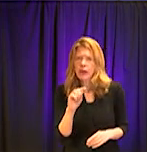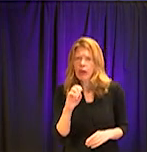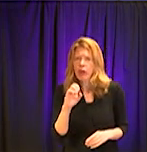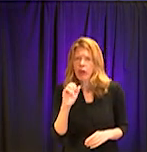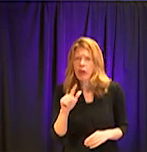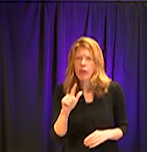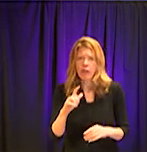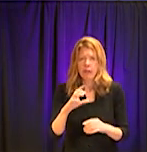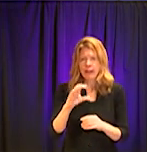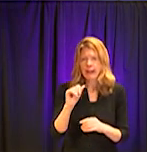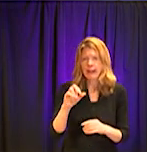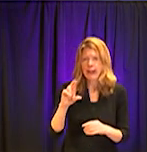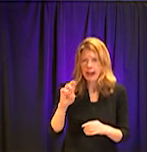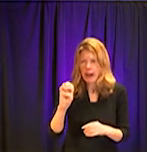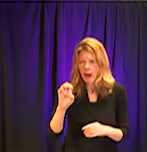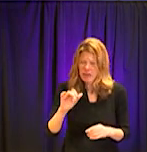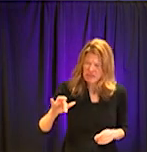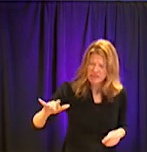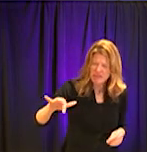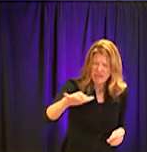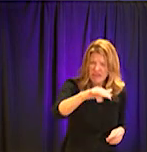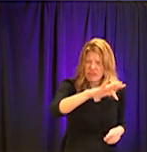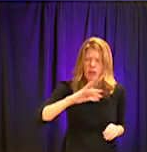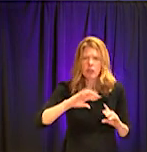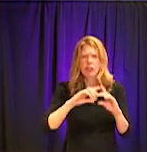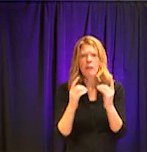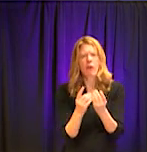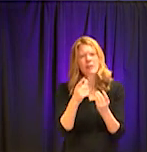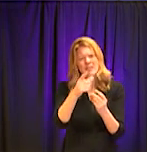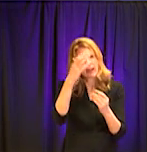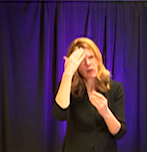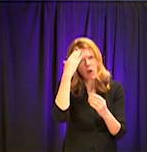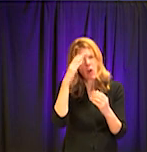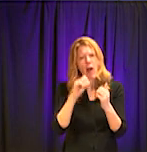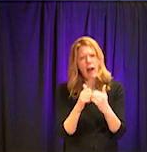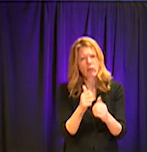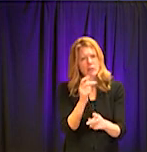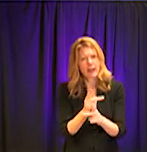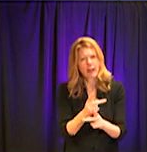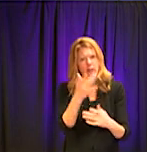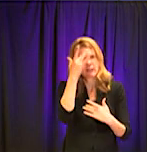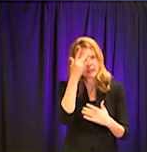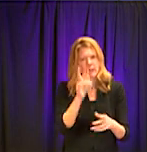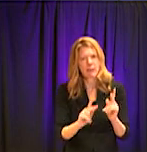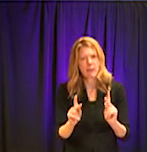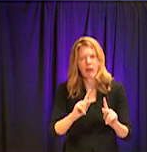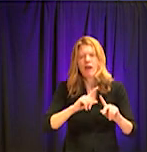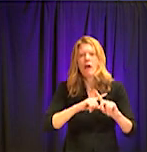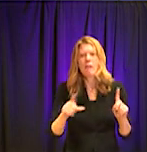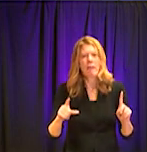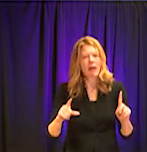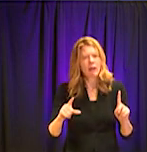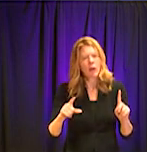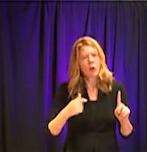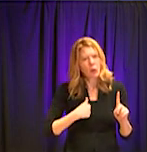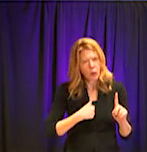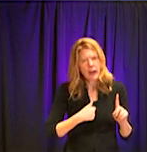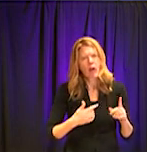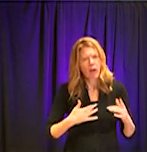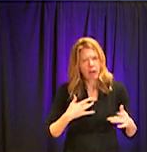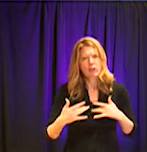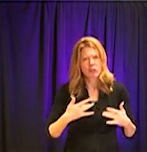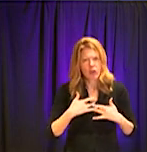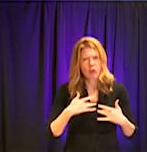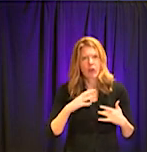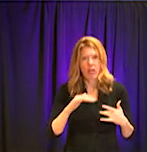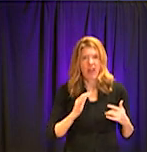in the health systems all through Metro Atlanta. They know how to take care of sick people, but there's risk they'll get overwhelmed. So we've got to do, uh,